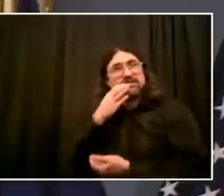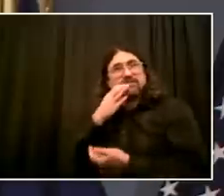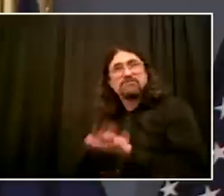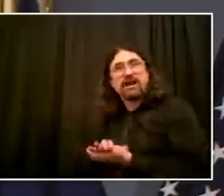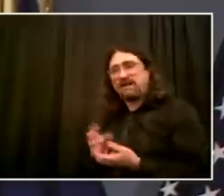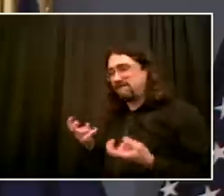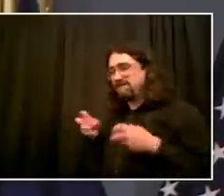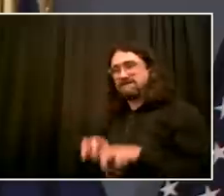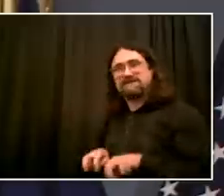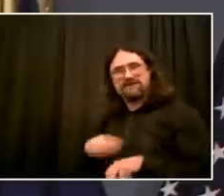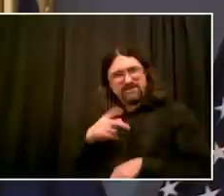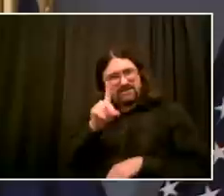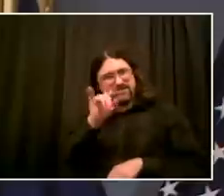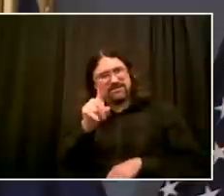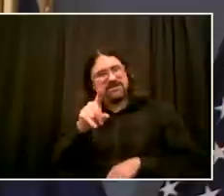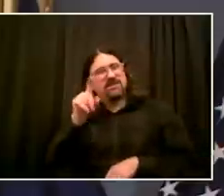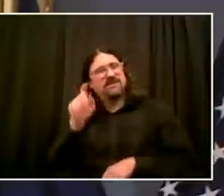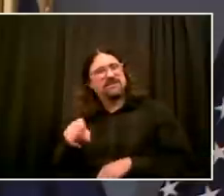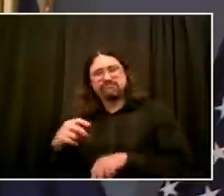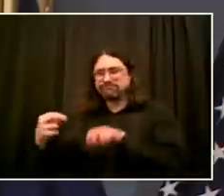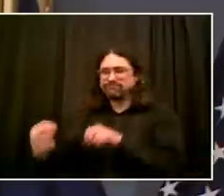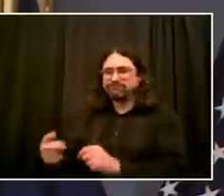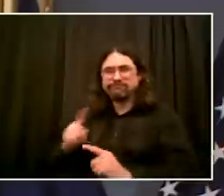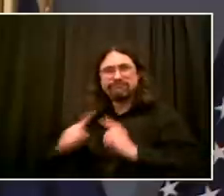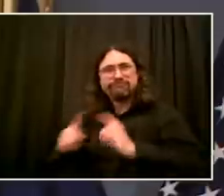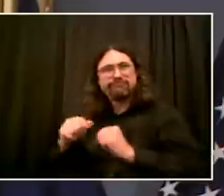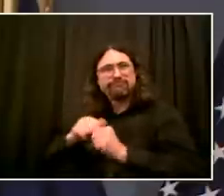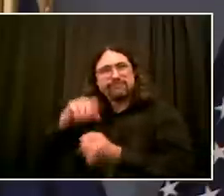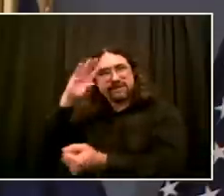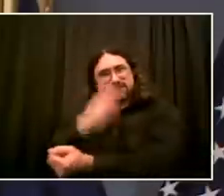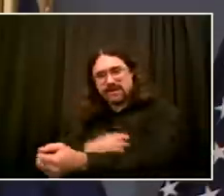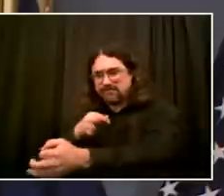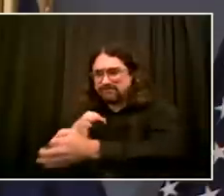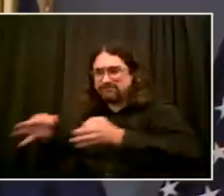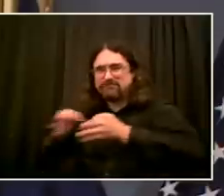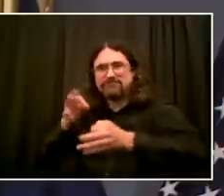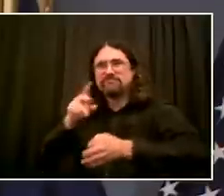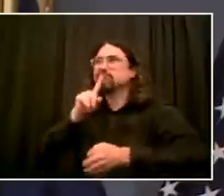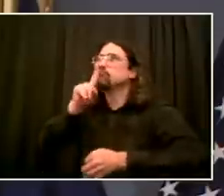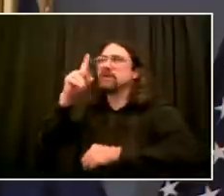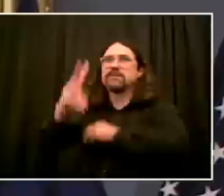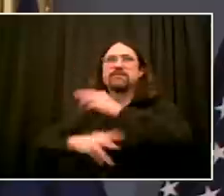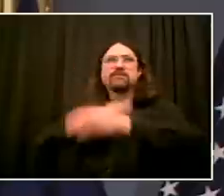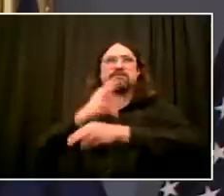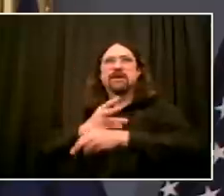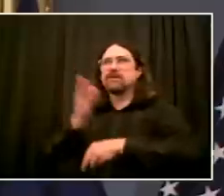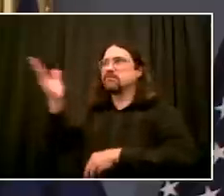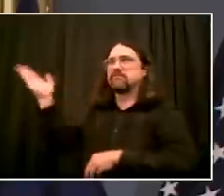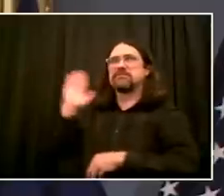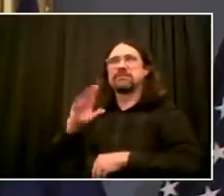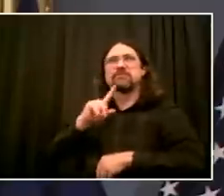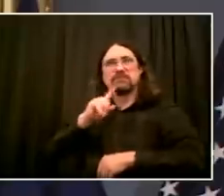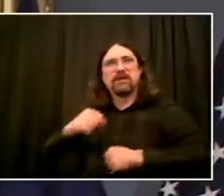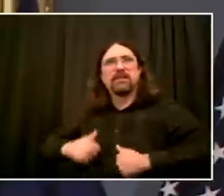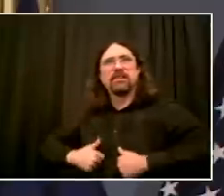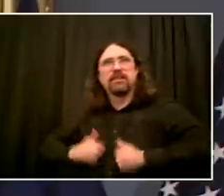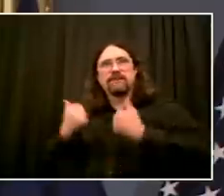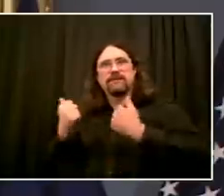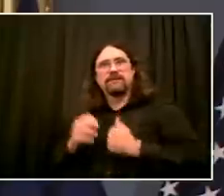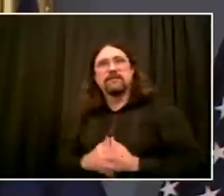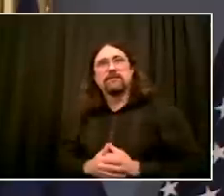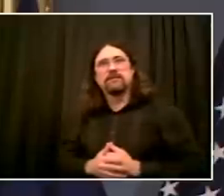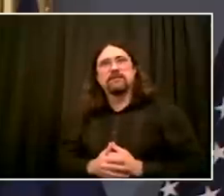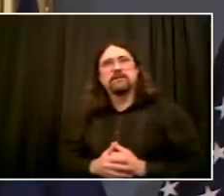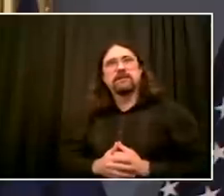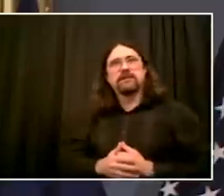ability to act in a fair way. And look, this is about acknowledging the pain and the injustice and the